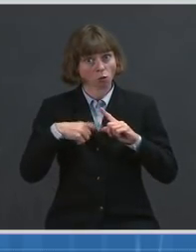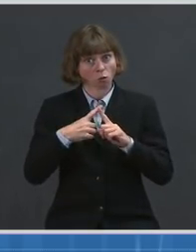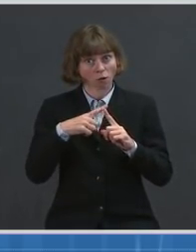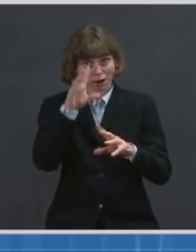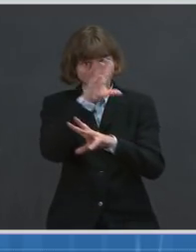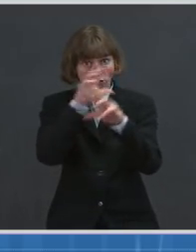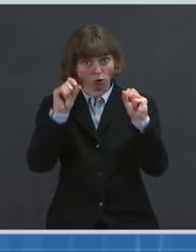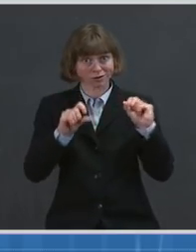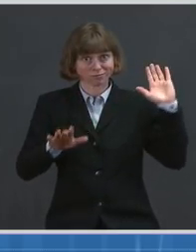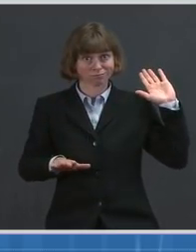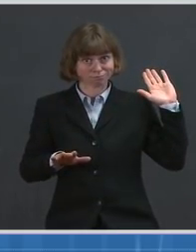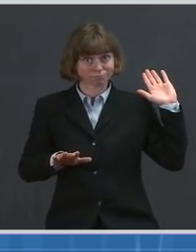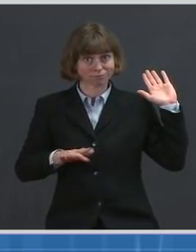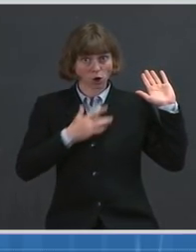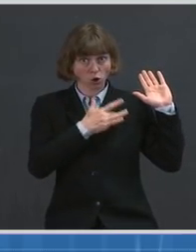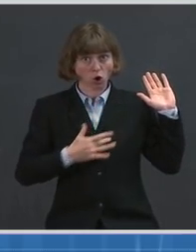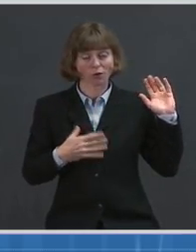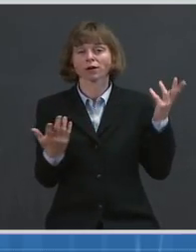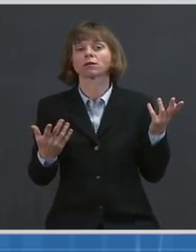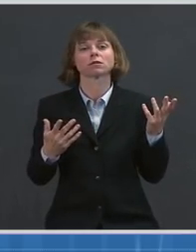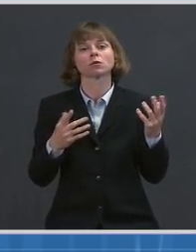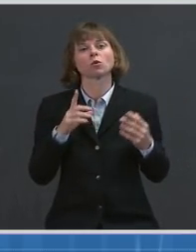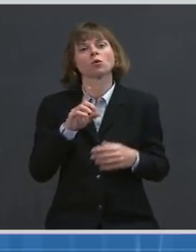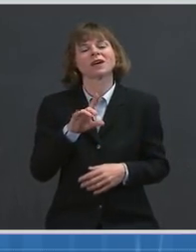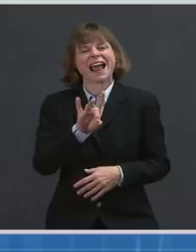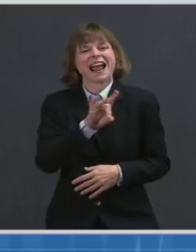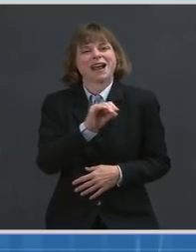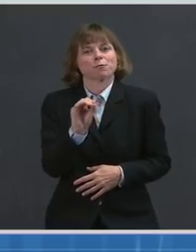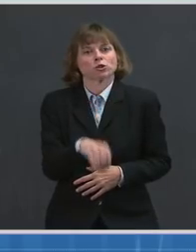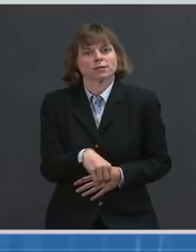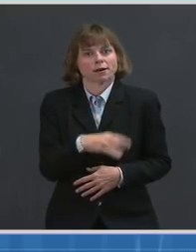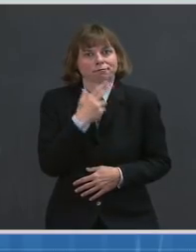65 and over had gotten their first vaccination.